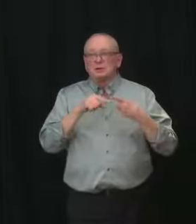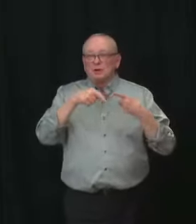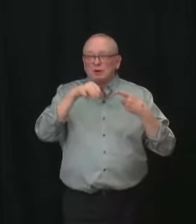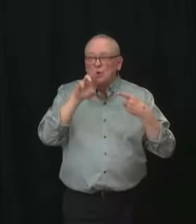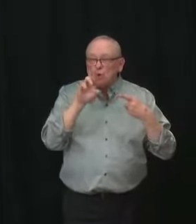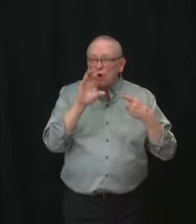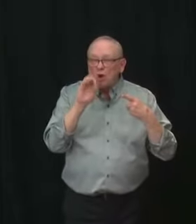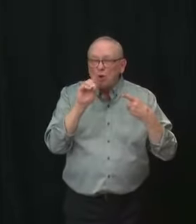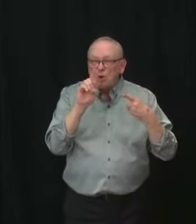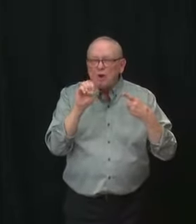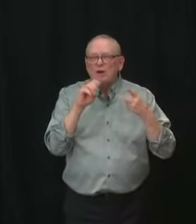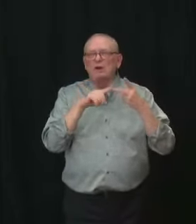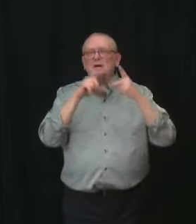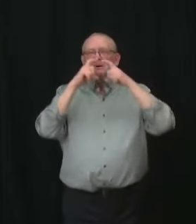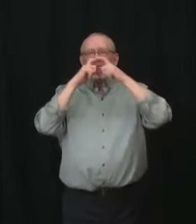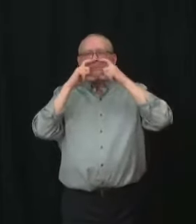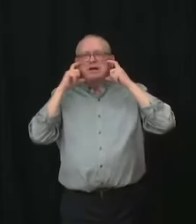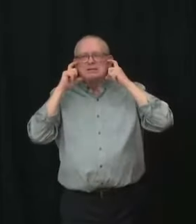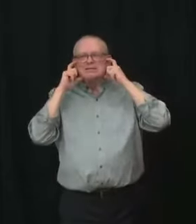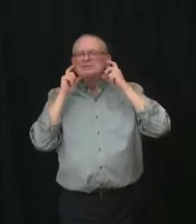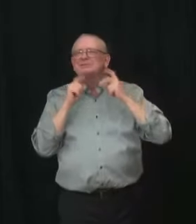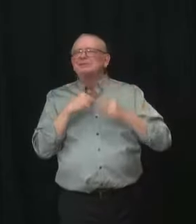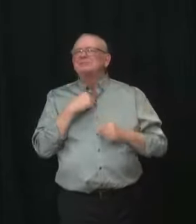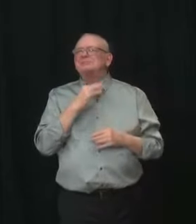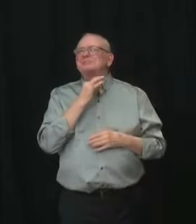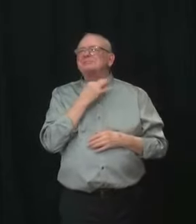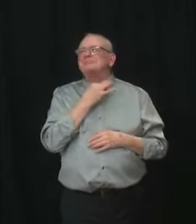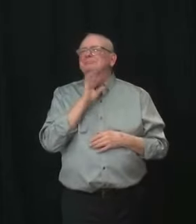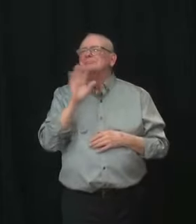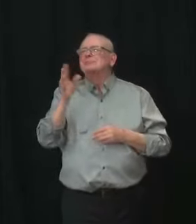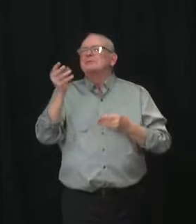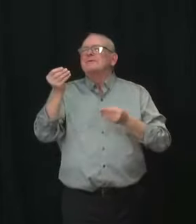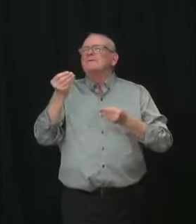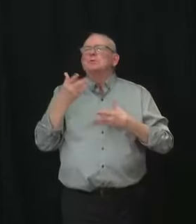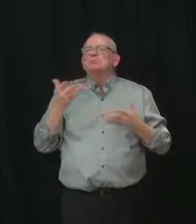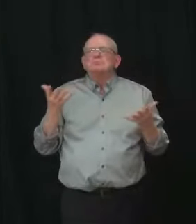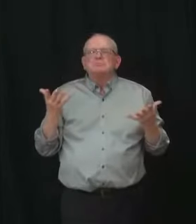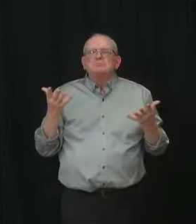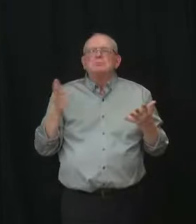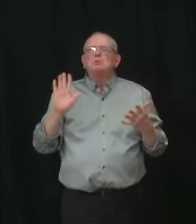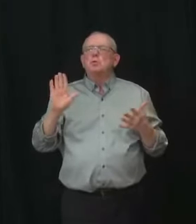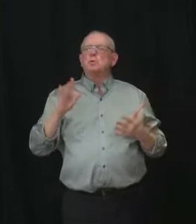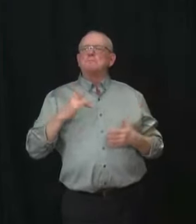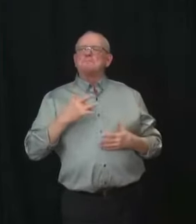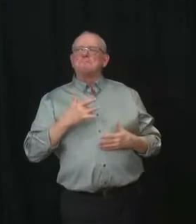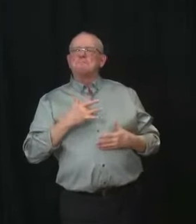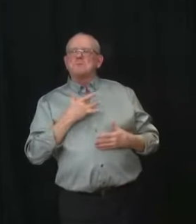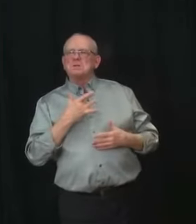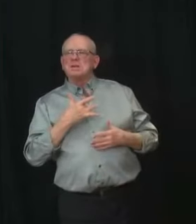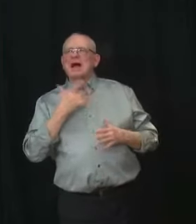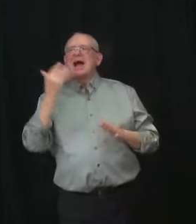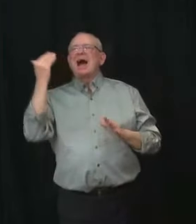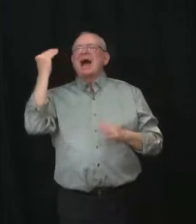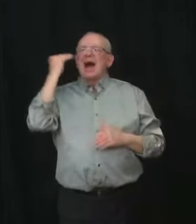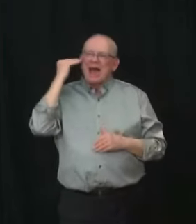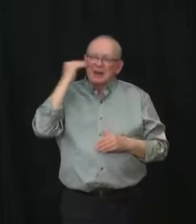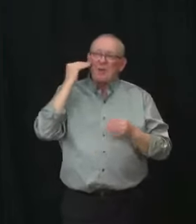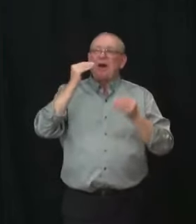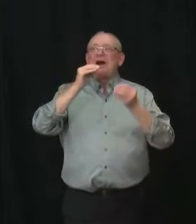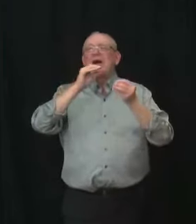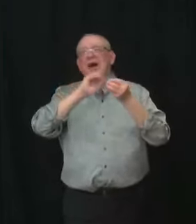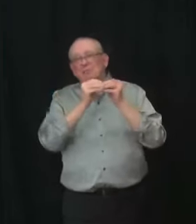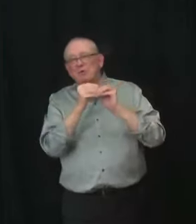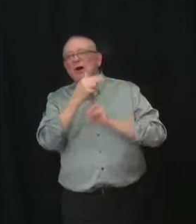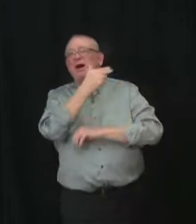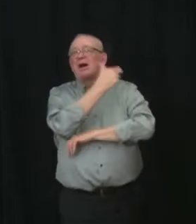us some sense? I know the hospital numbers have to go down. I've heard all that before, but basically some